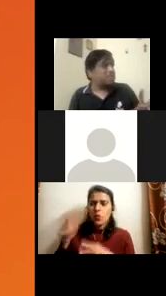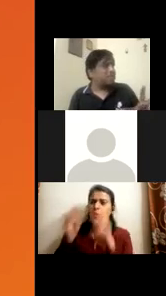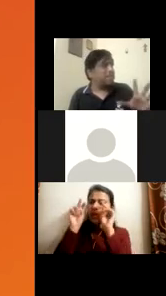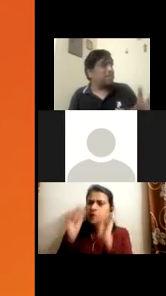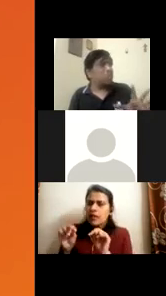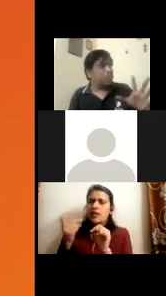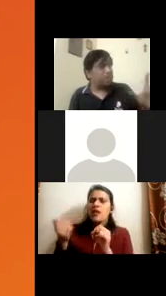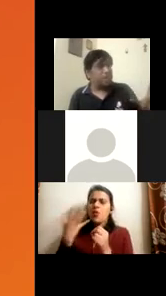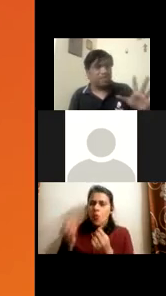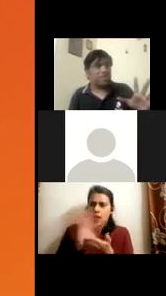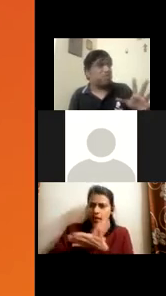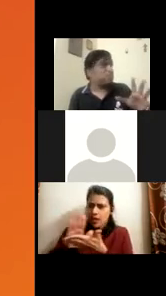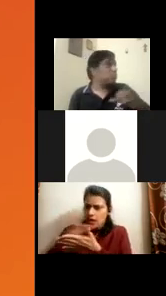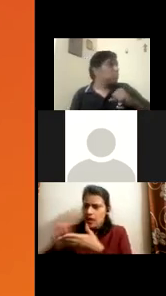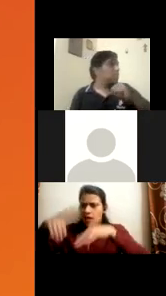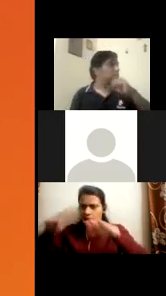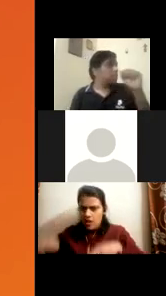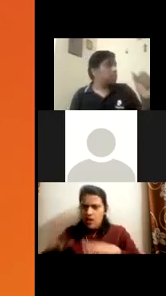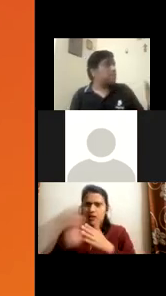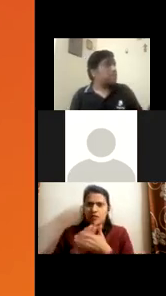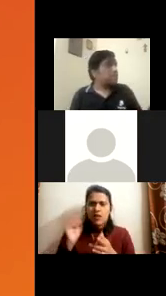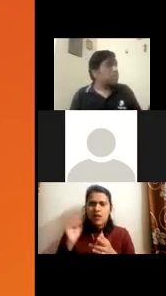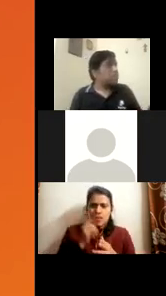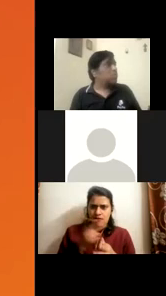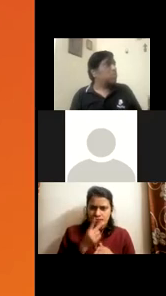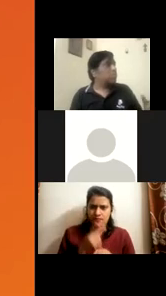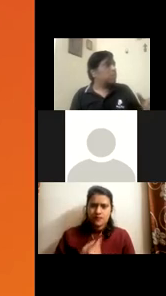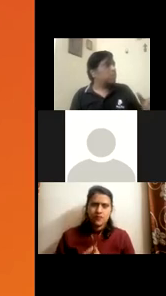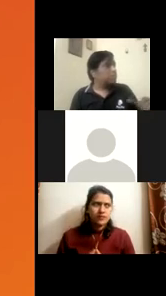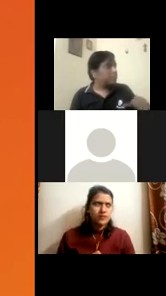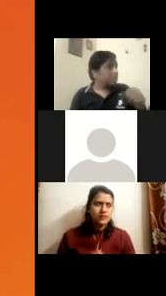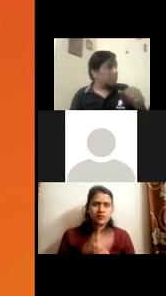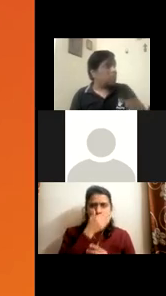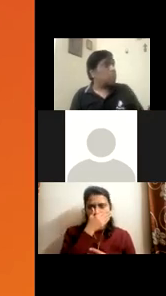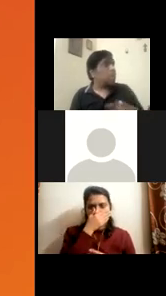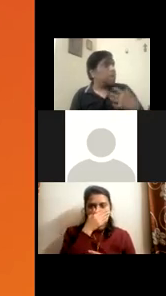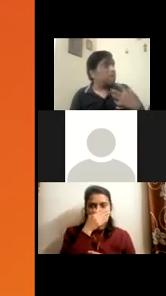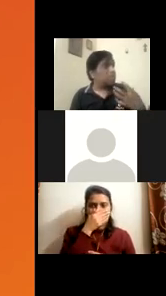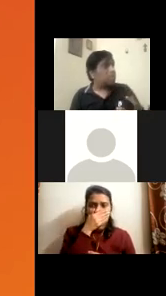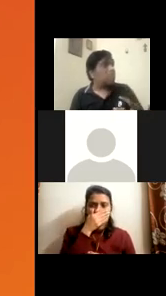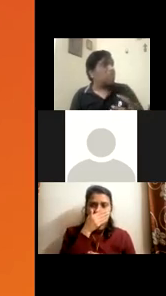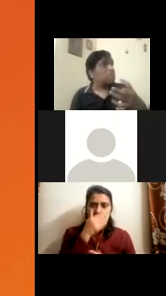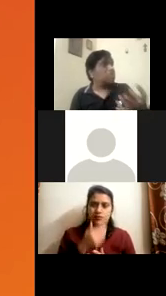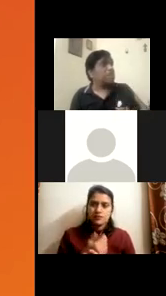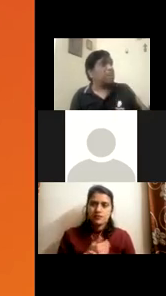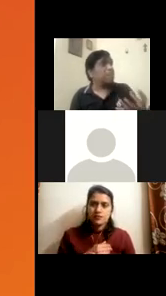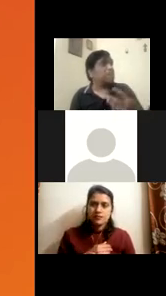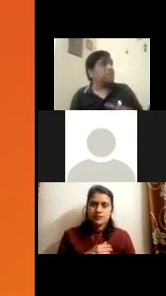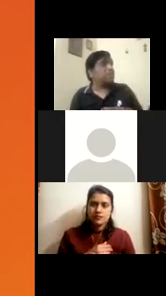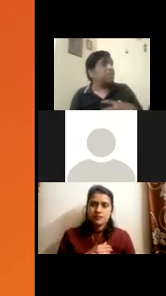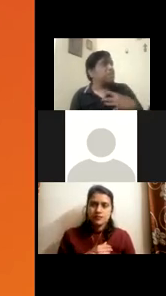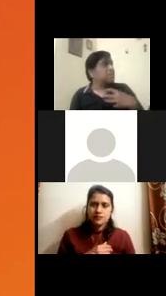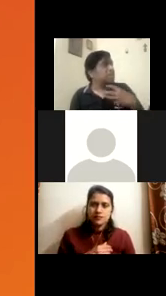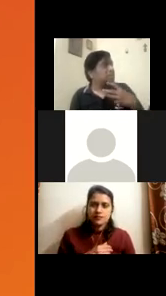means cleaning and mopping and et cetera. So let the person do, uh, uh, how to handle a mop. What is the type of